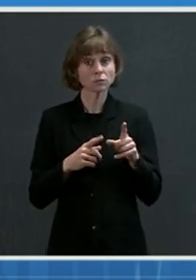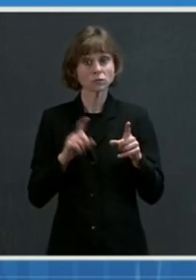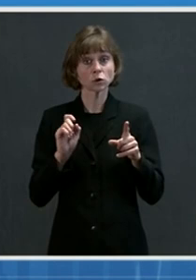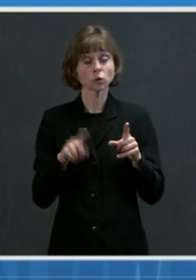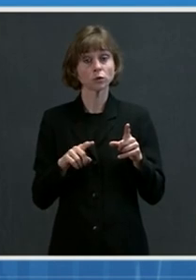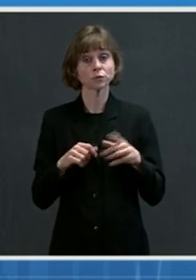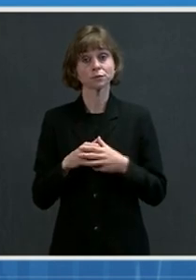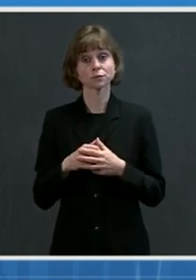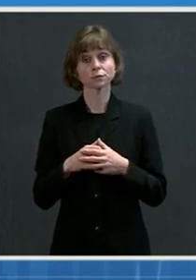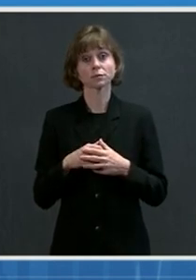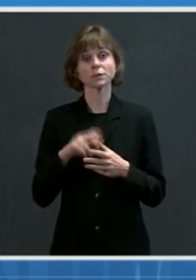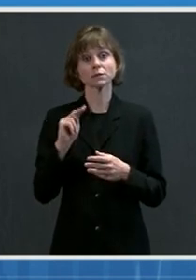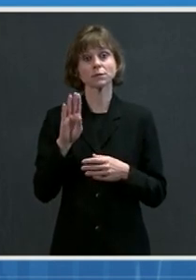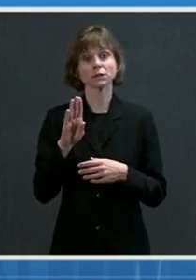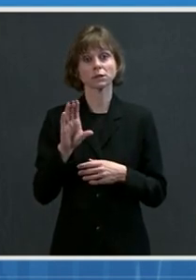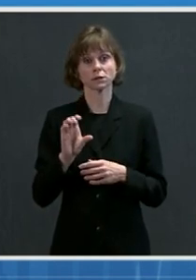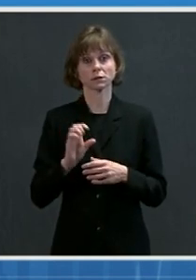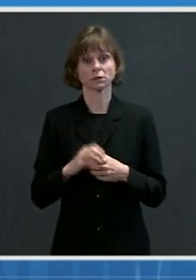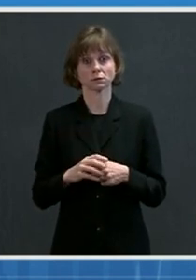Welker at NBC.